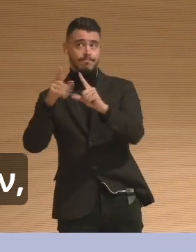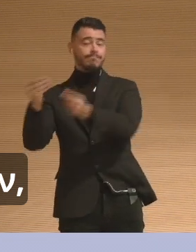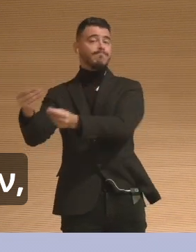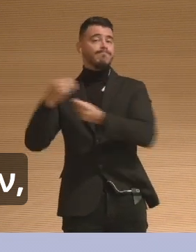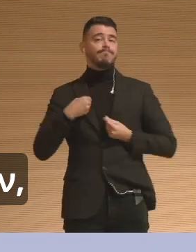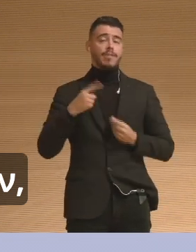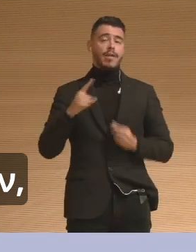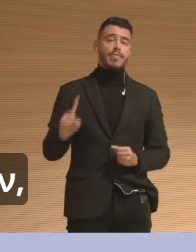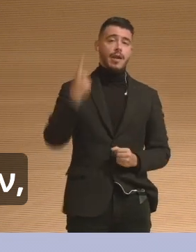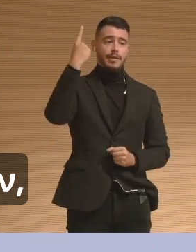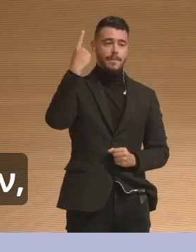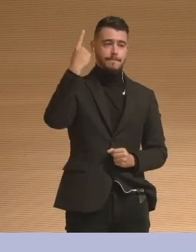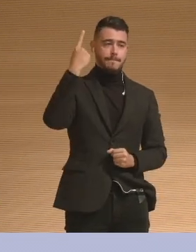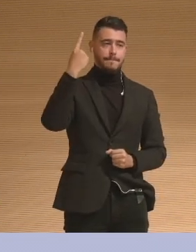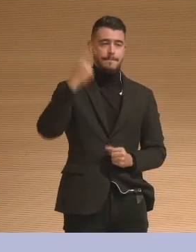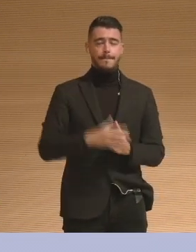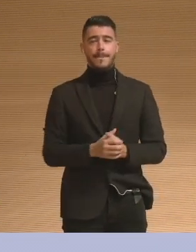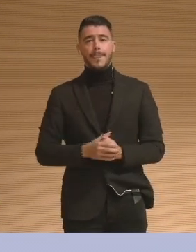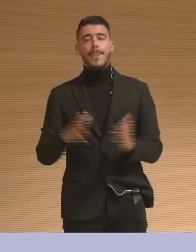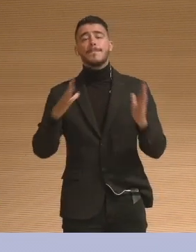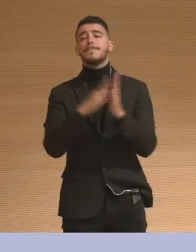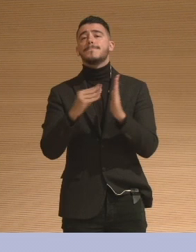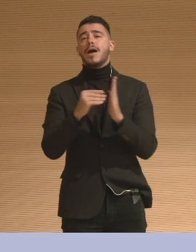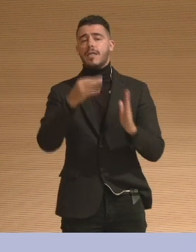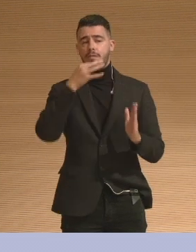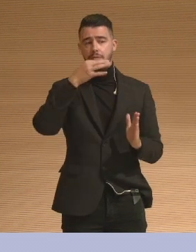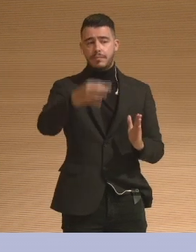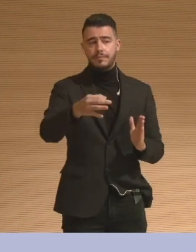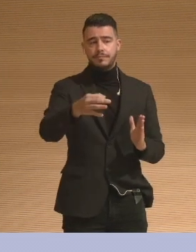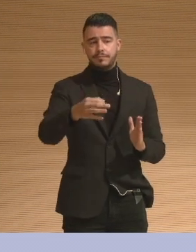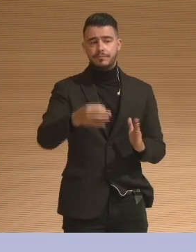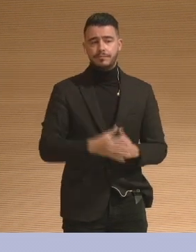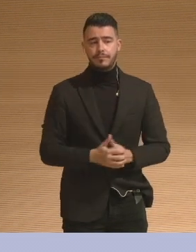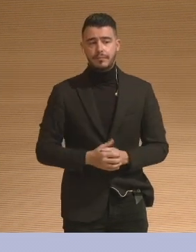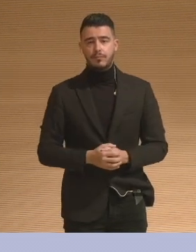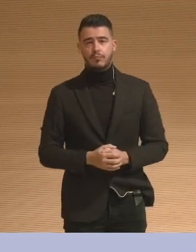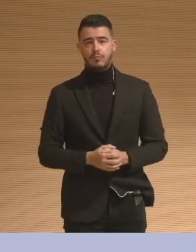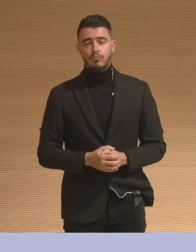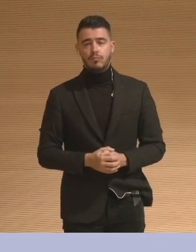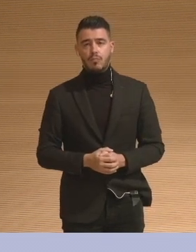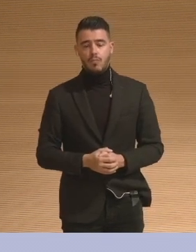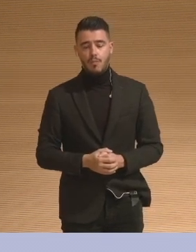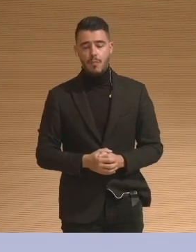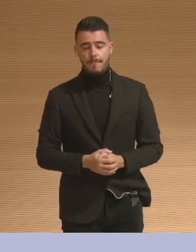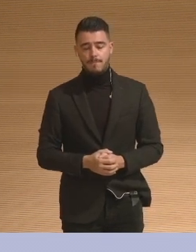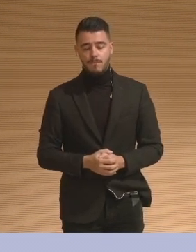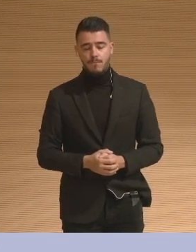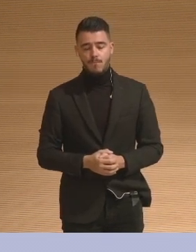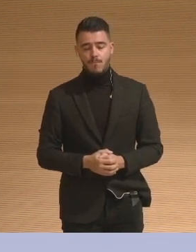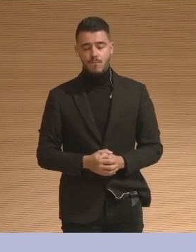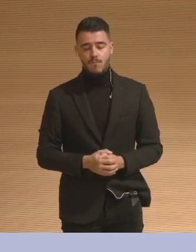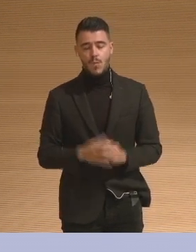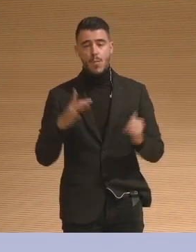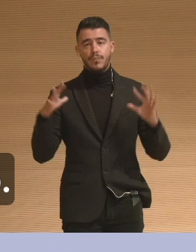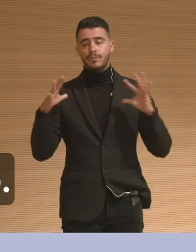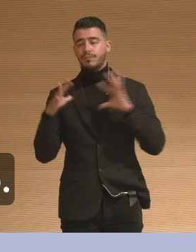object associations, this is when an object in our life is not just a thing. But it's meaningful. It's